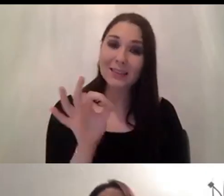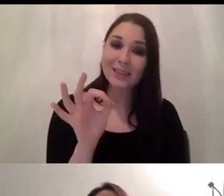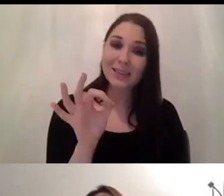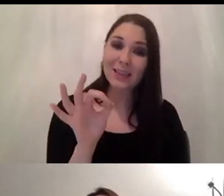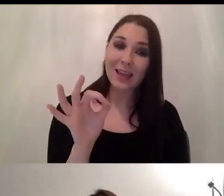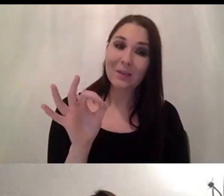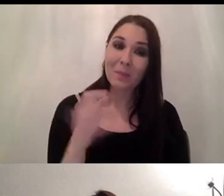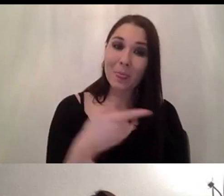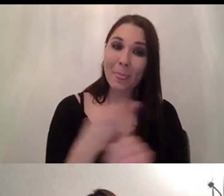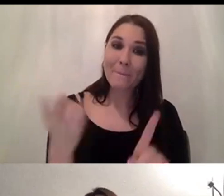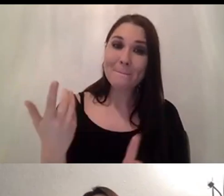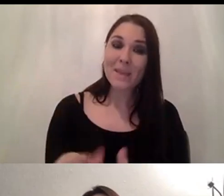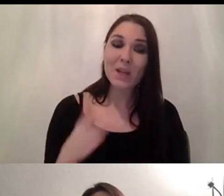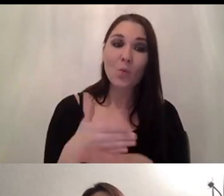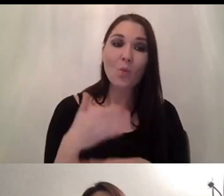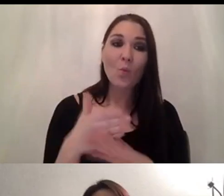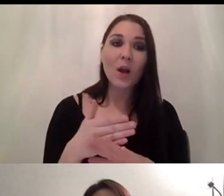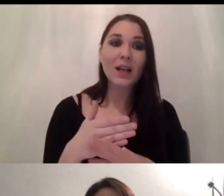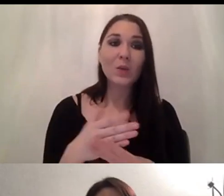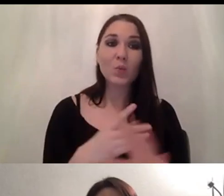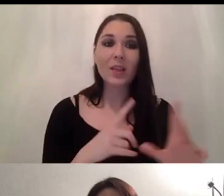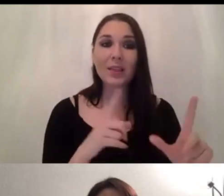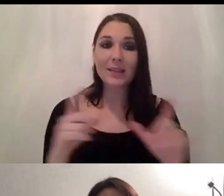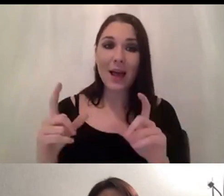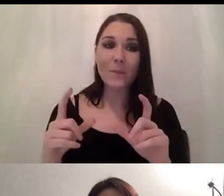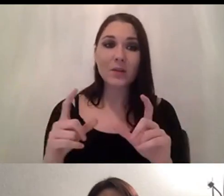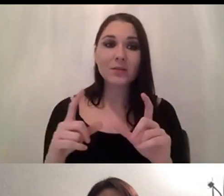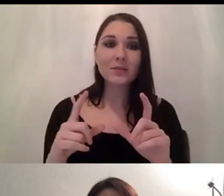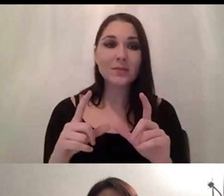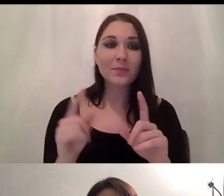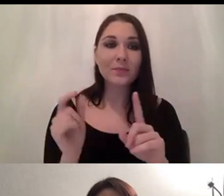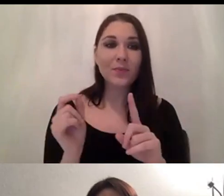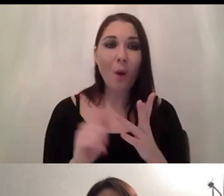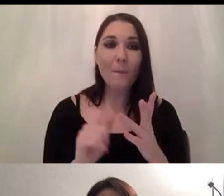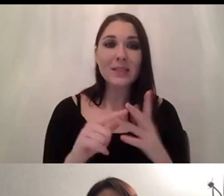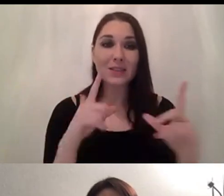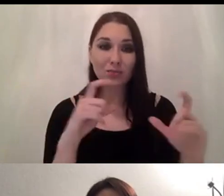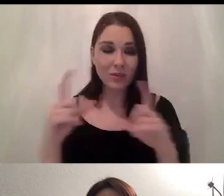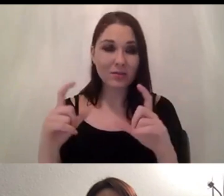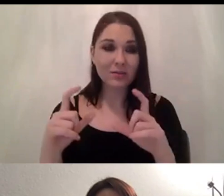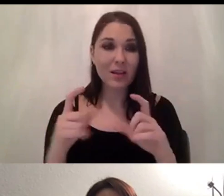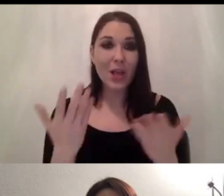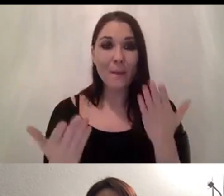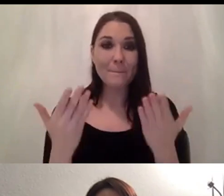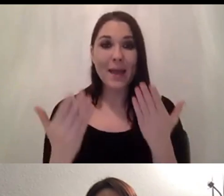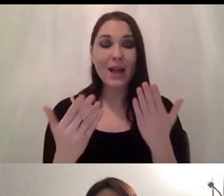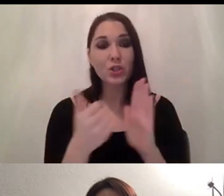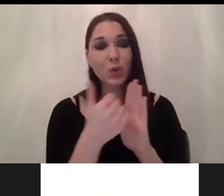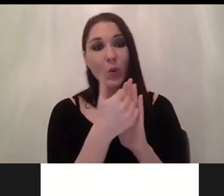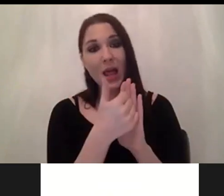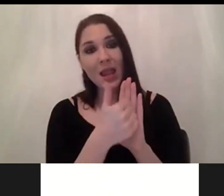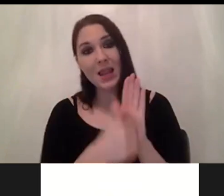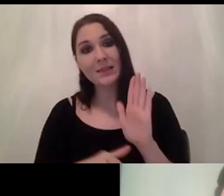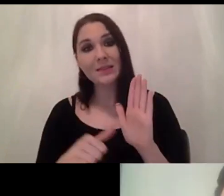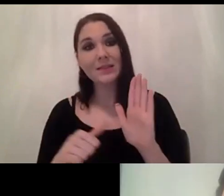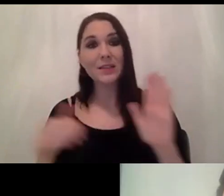with cognix cameras and what do you think of them especially compared to listed state of the art cameras in terms of